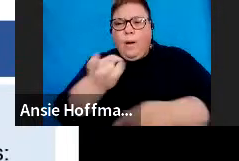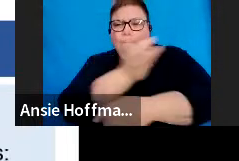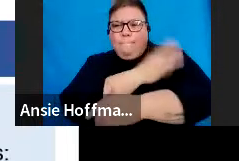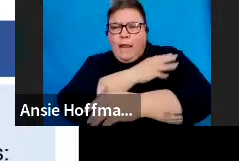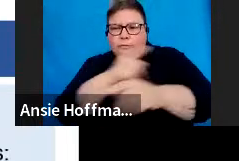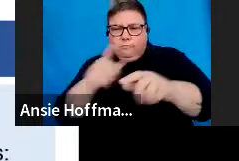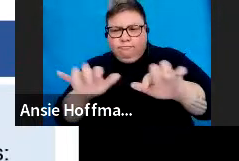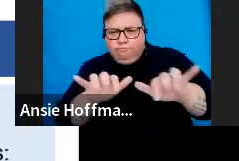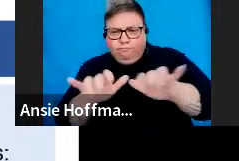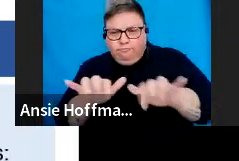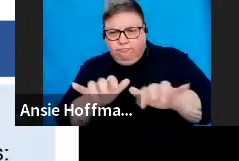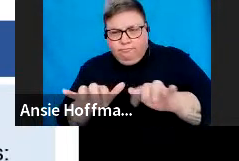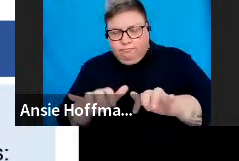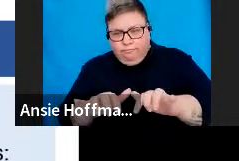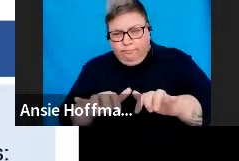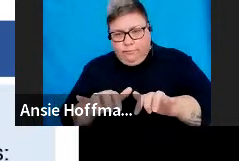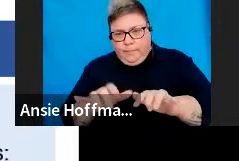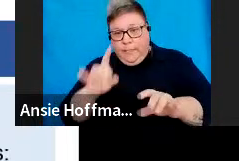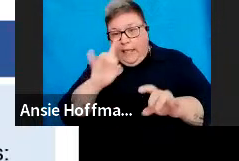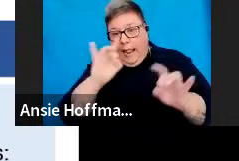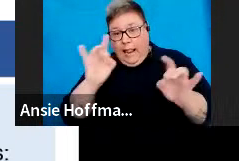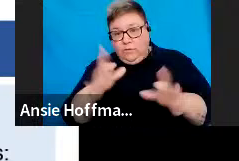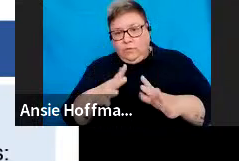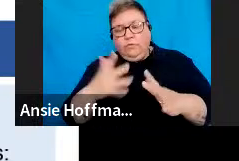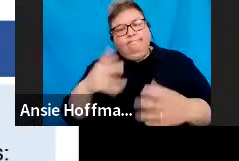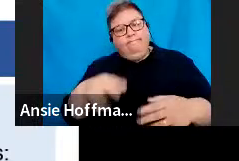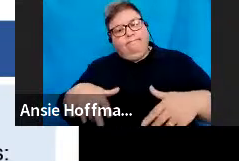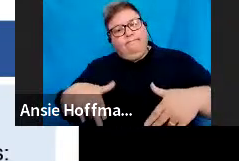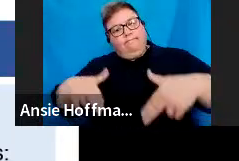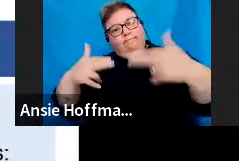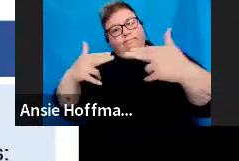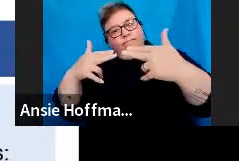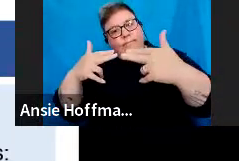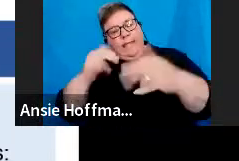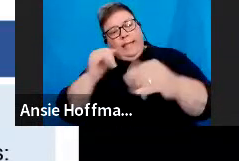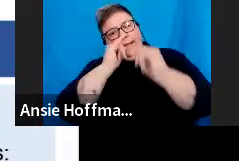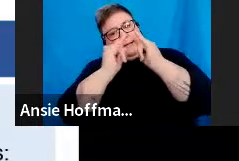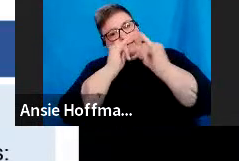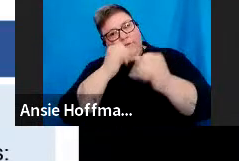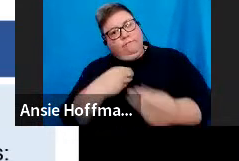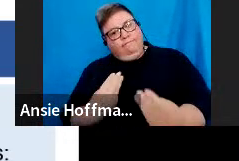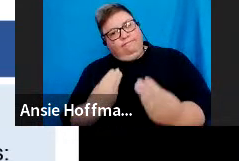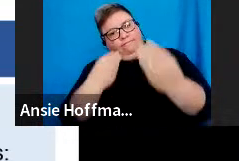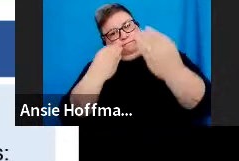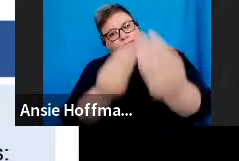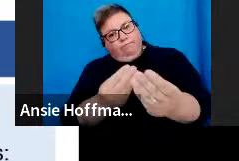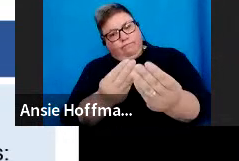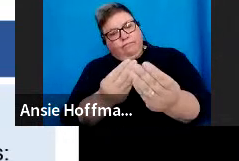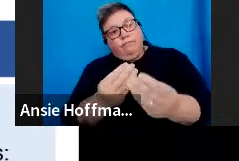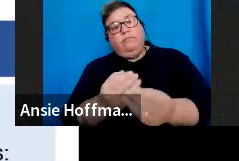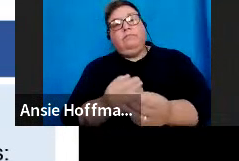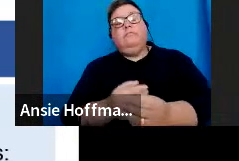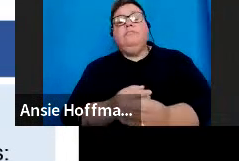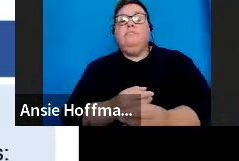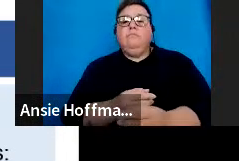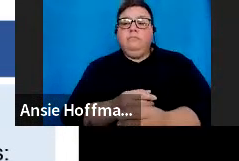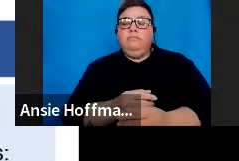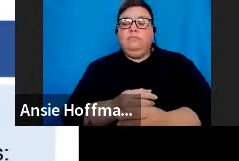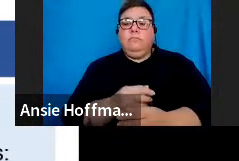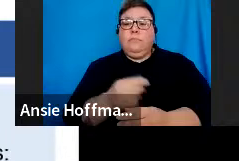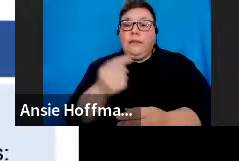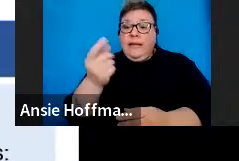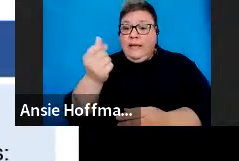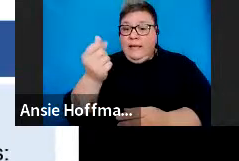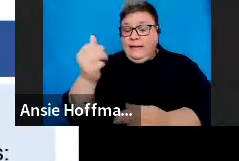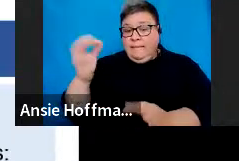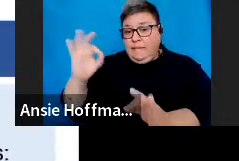Electronically would be via an interface agent or e-filing. So, fund administrators or long-term insurers